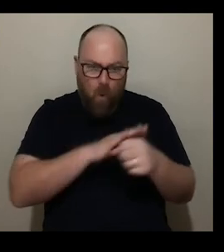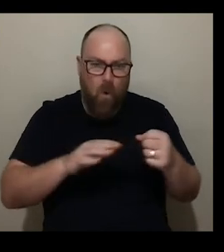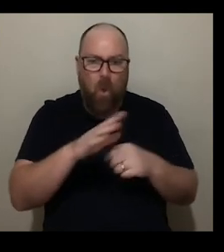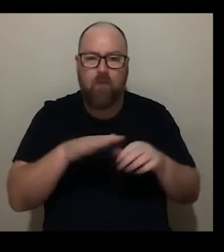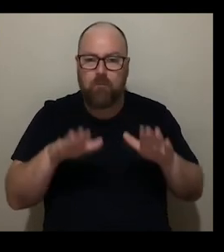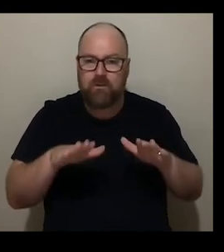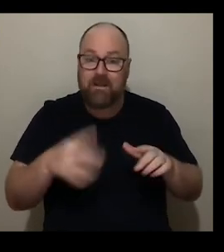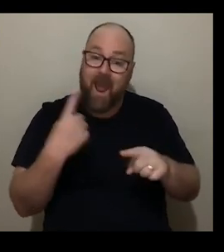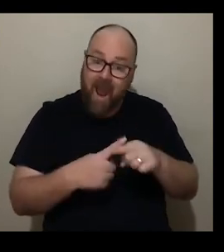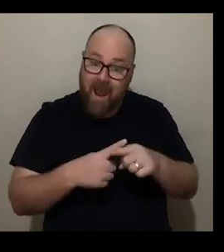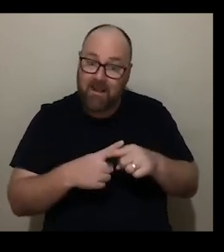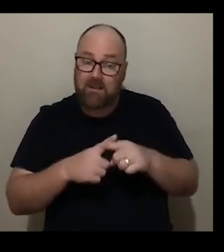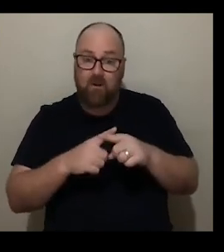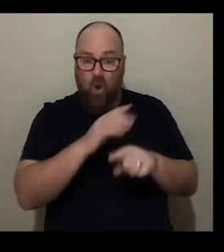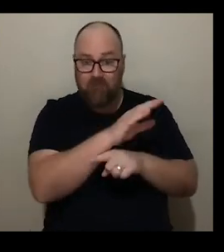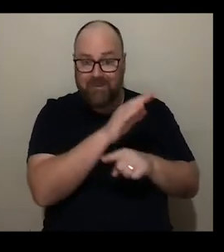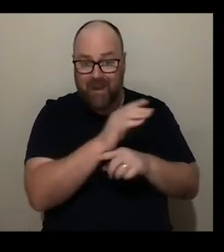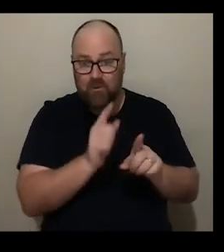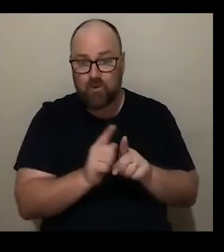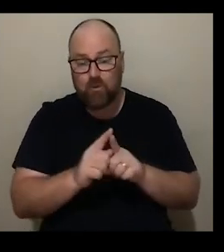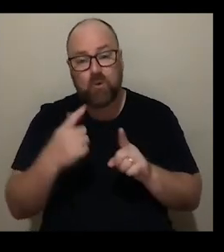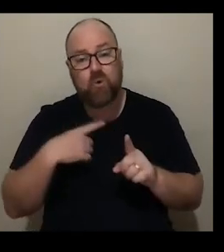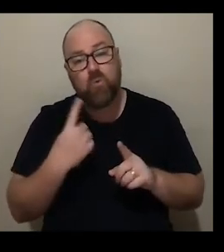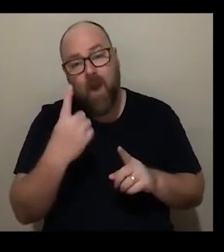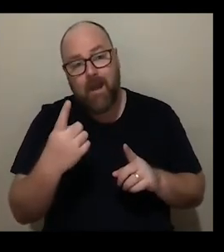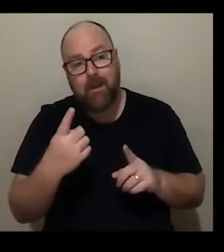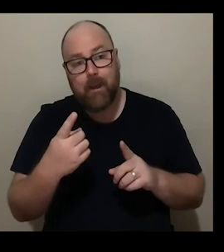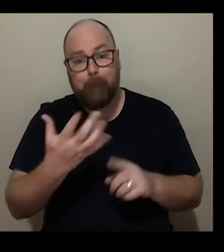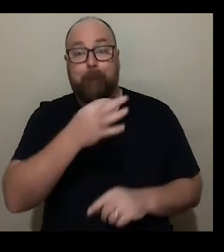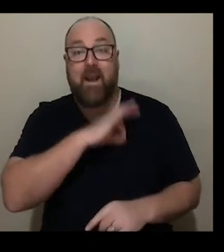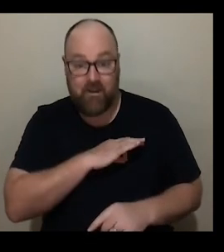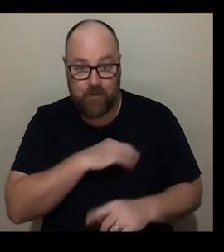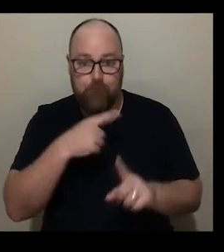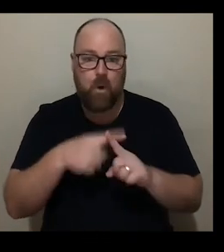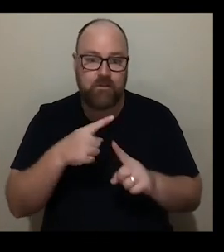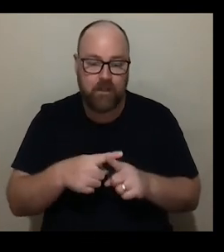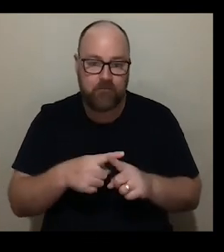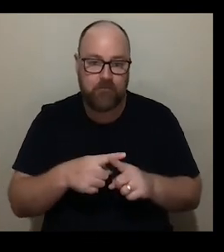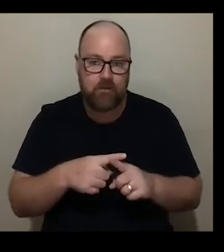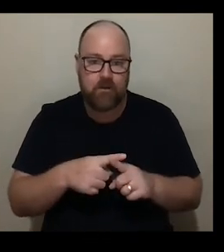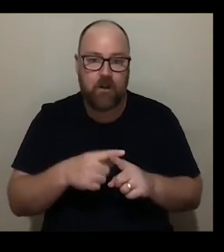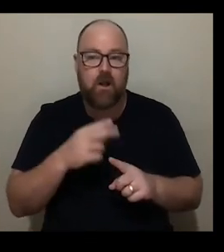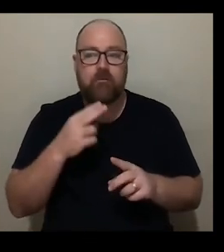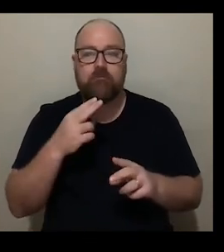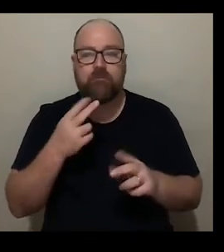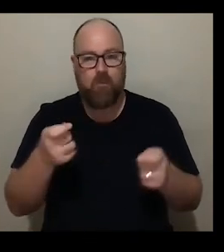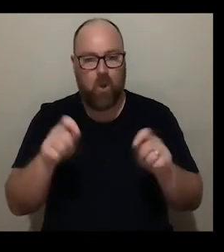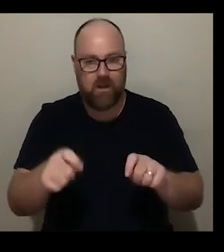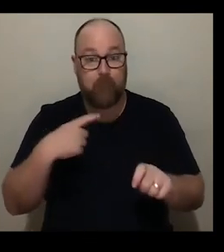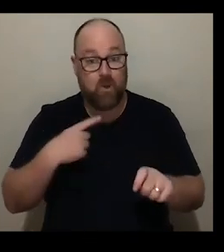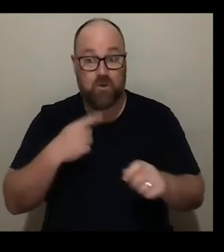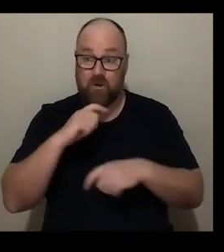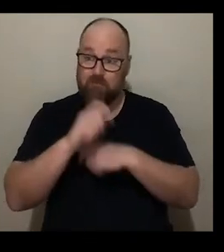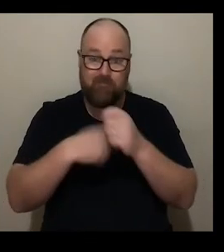international audiences because perhaps one of the benefits of this lockdown is that we have become far more international international through the use of